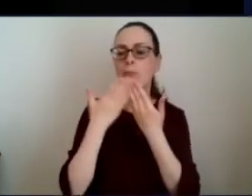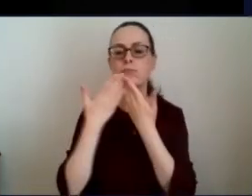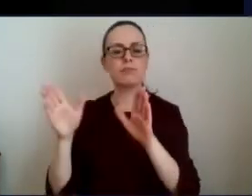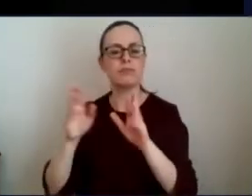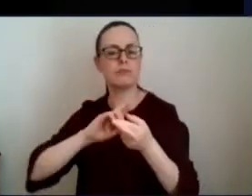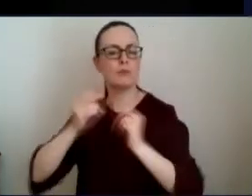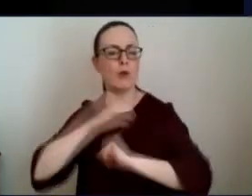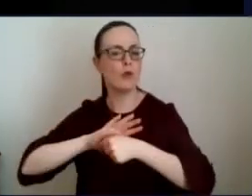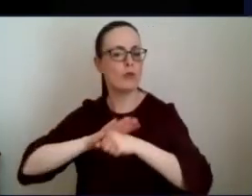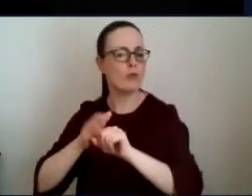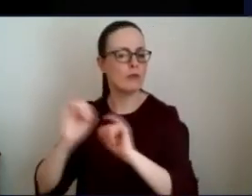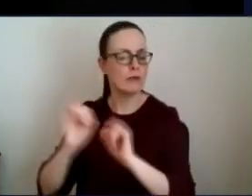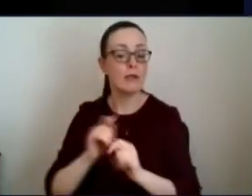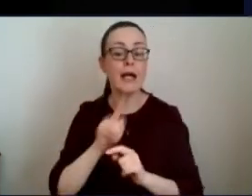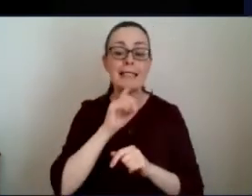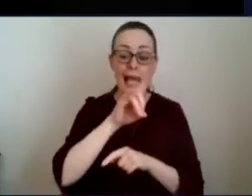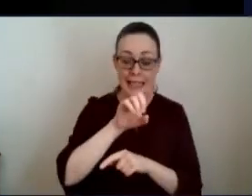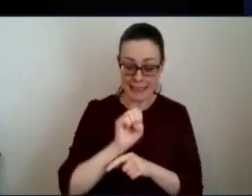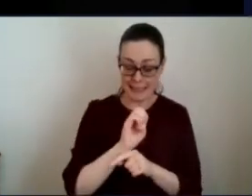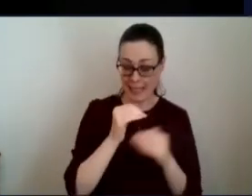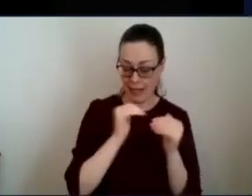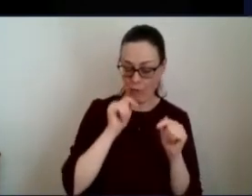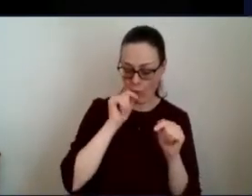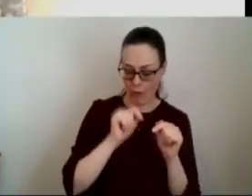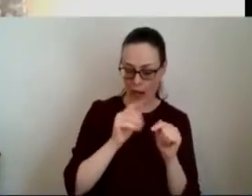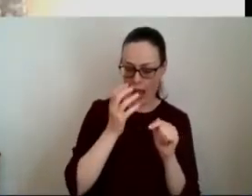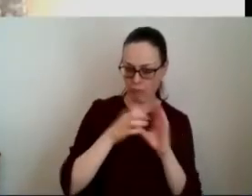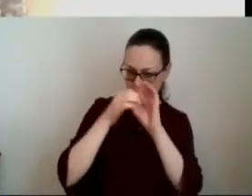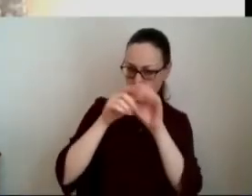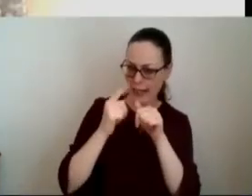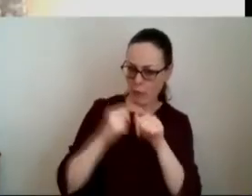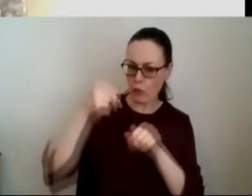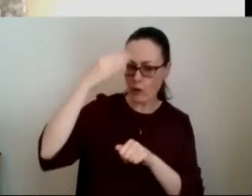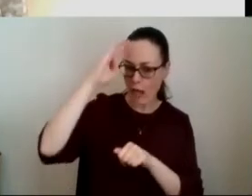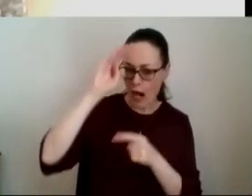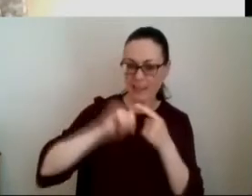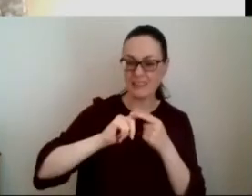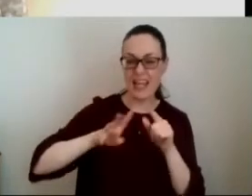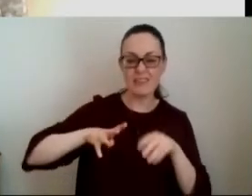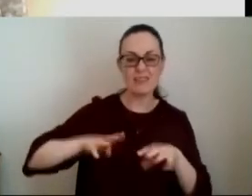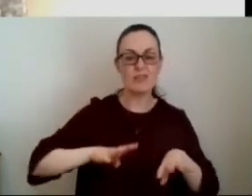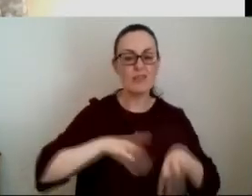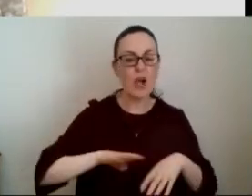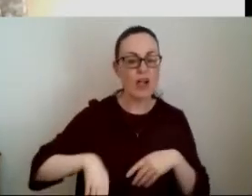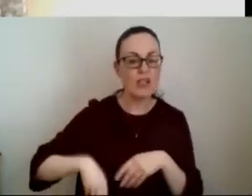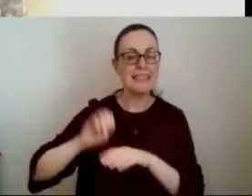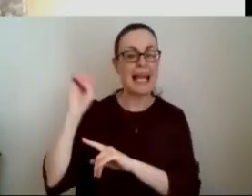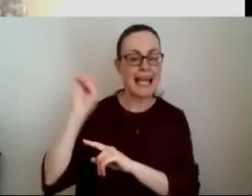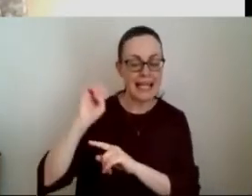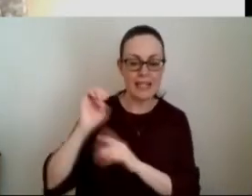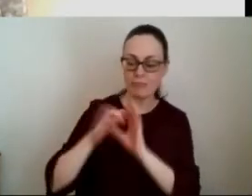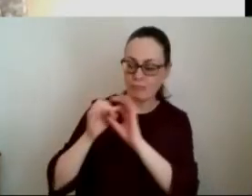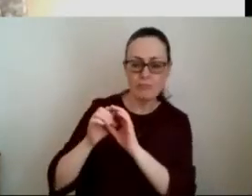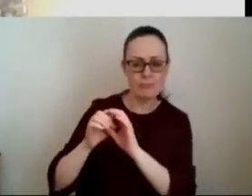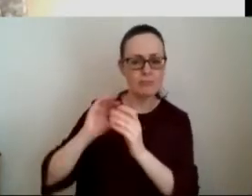and then i suppose at hse level we would engage indeed with northern ireland and indeed have also engaged with scotland and england in relation to learning i